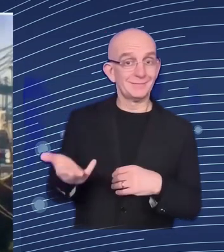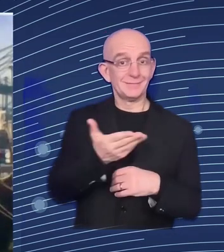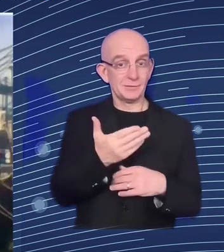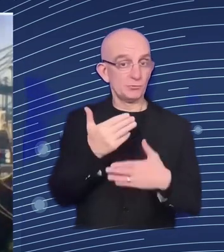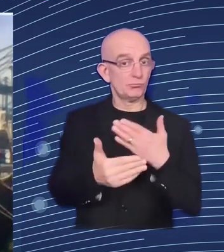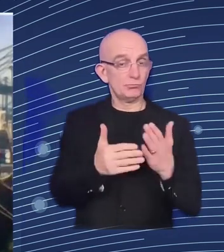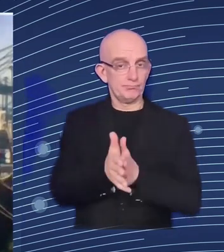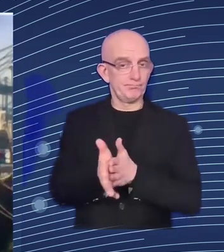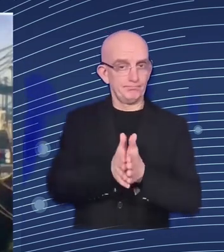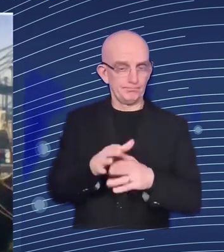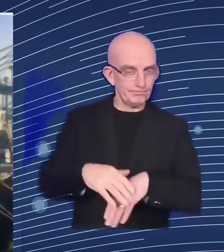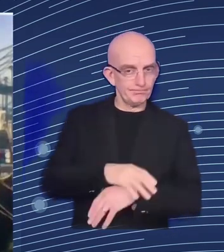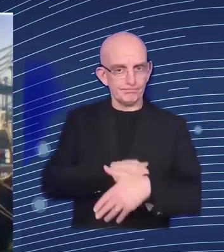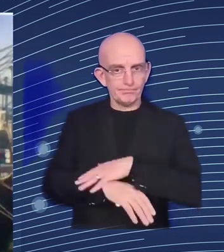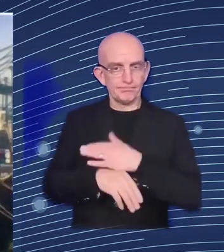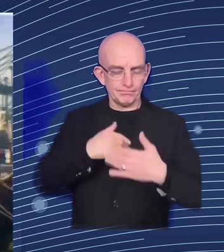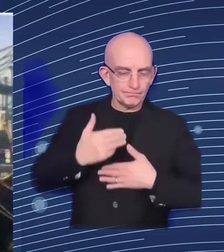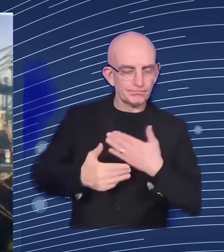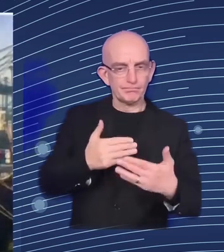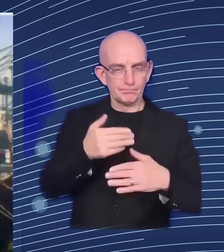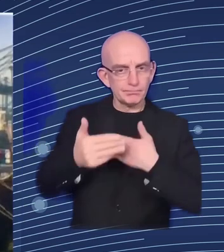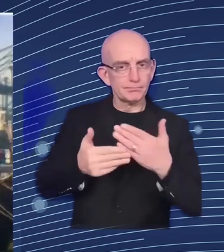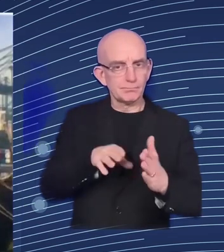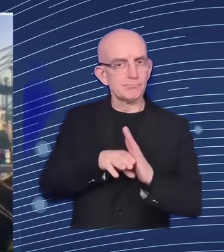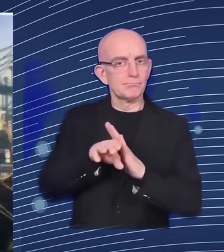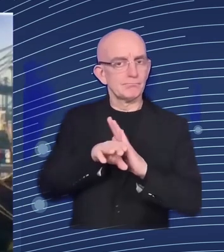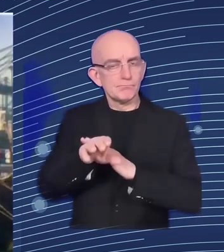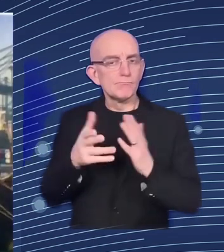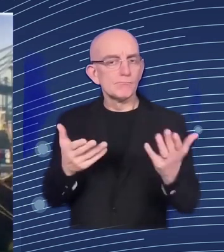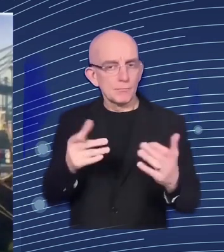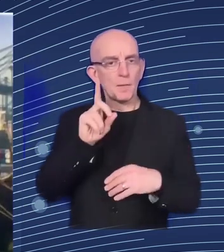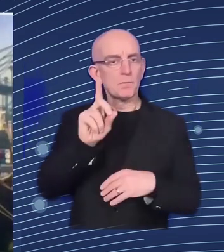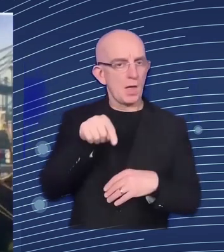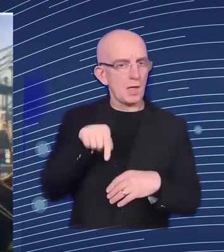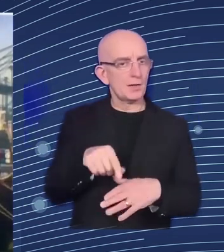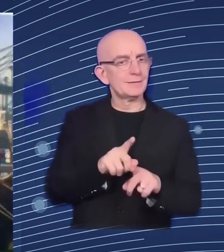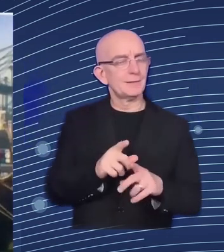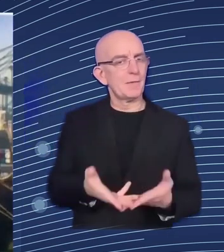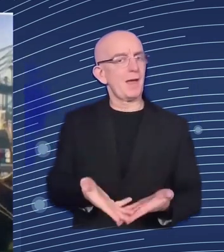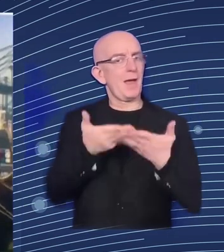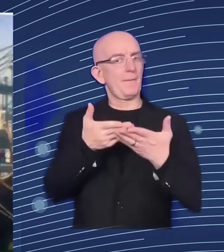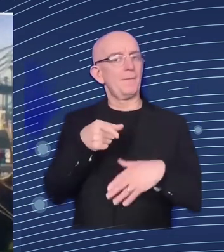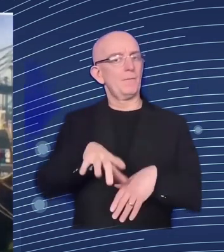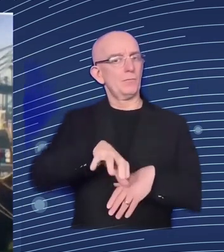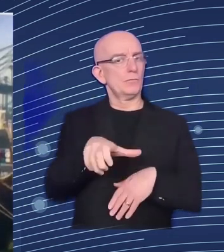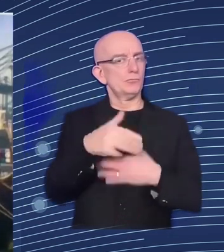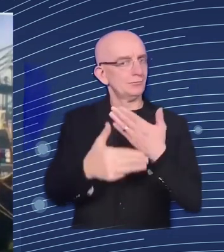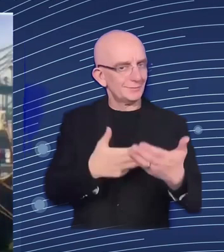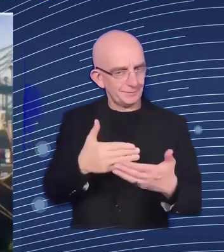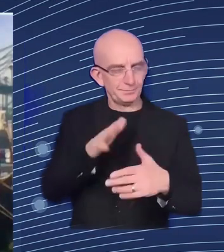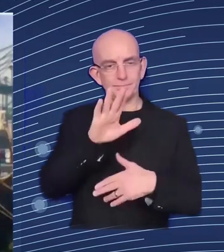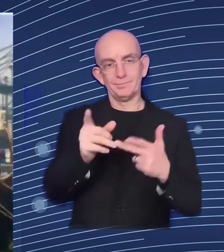to work for them but also help the country in that way third i i would say a theme you know actually we've seen a boost in